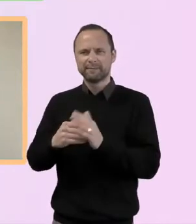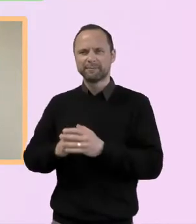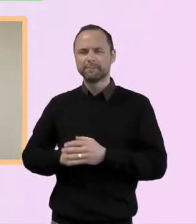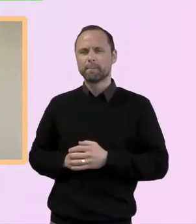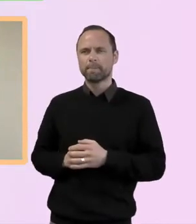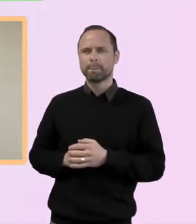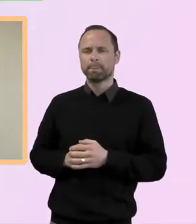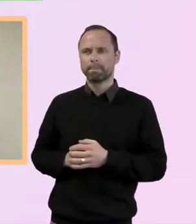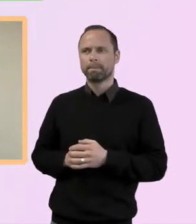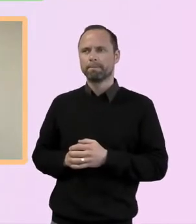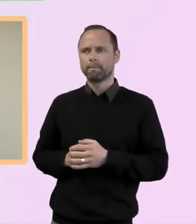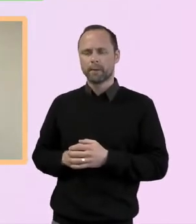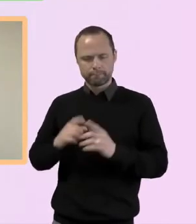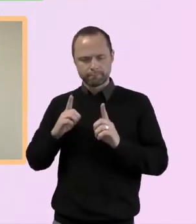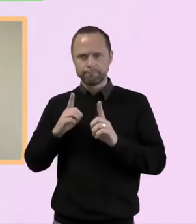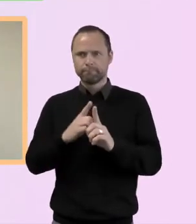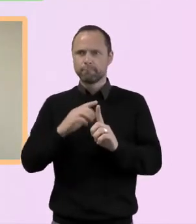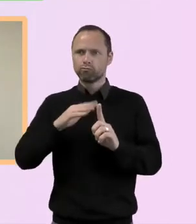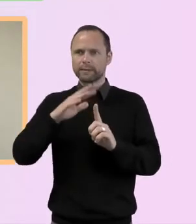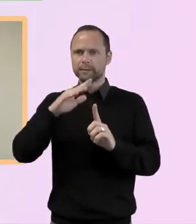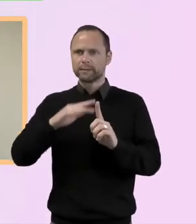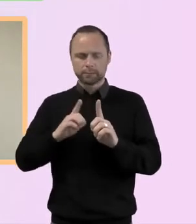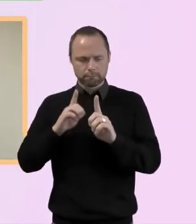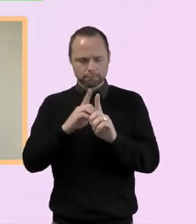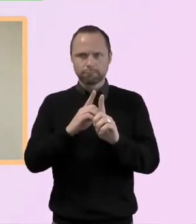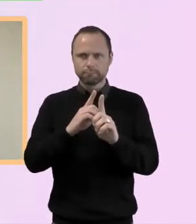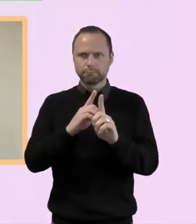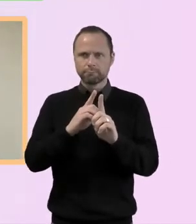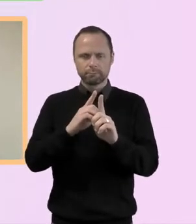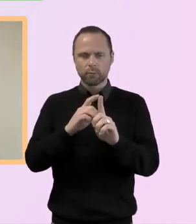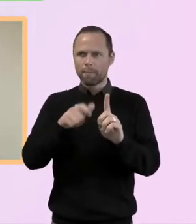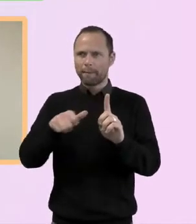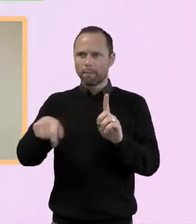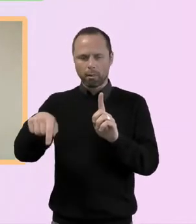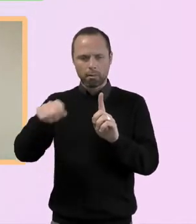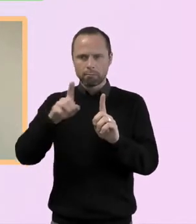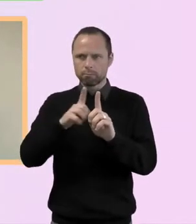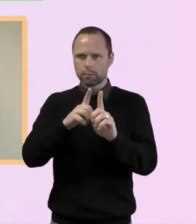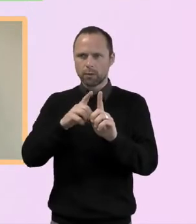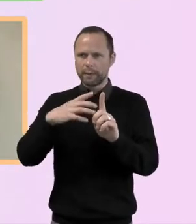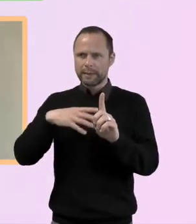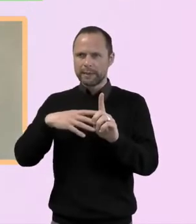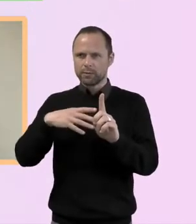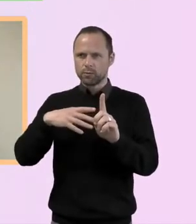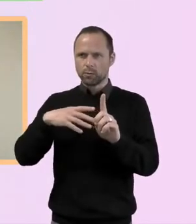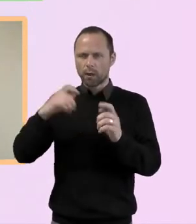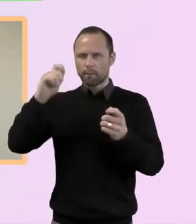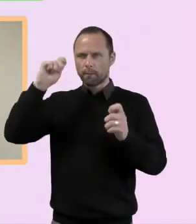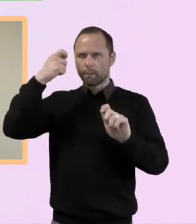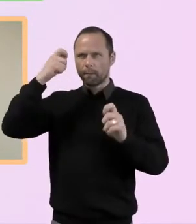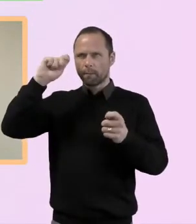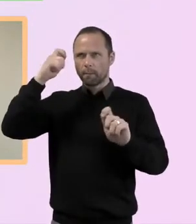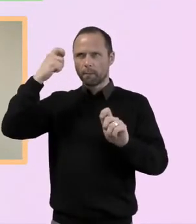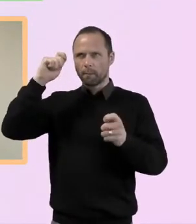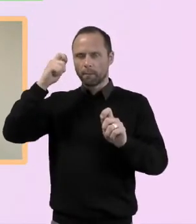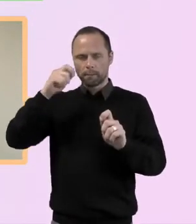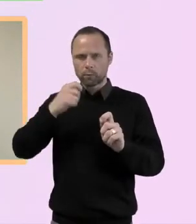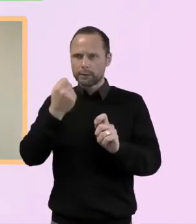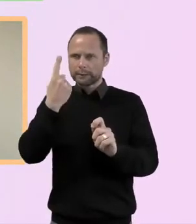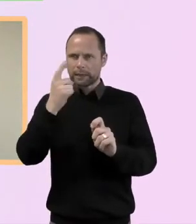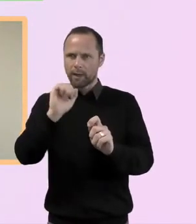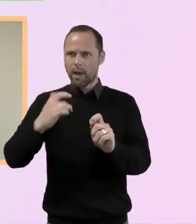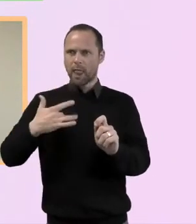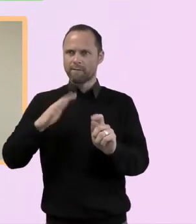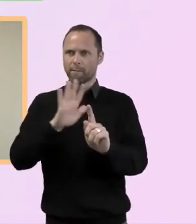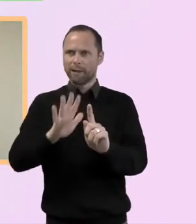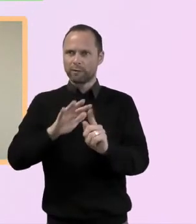people too, there's something in this season about being really attuned to where people are. So, I mean, we've talked in previous conversations